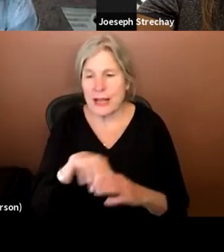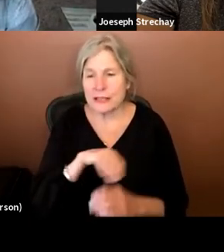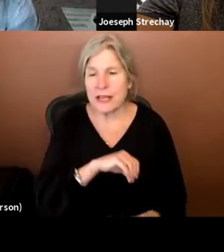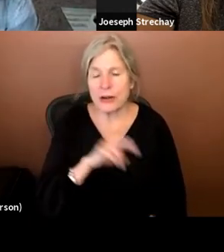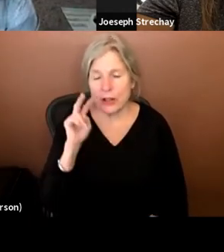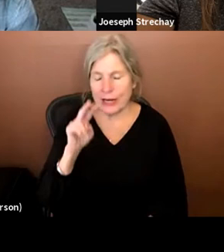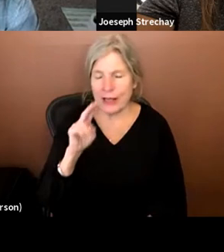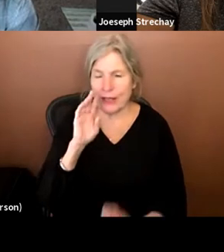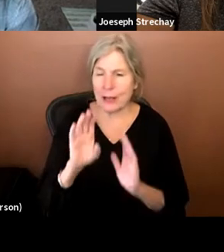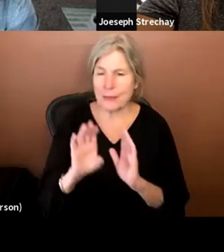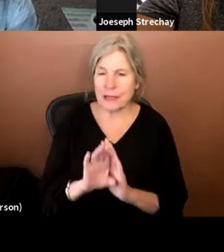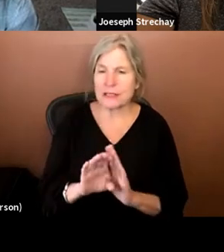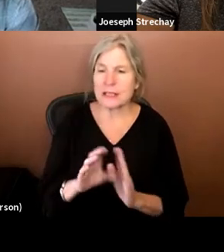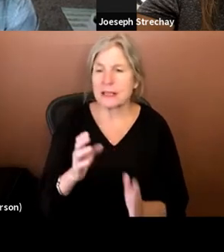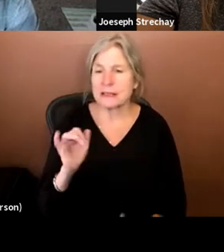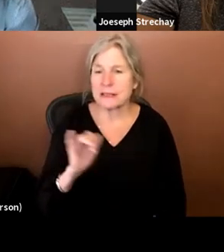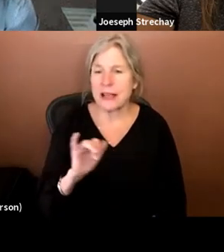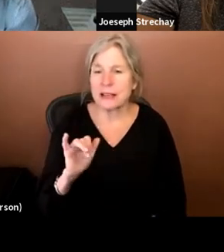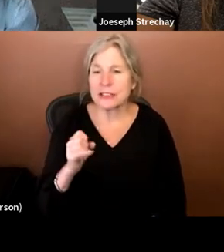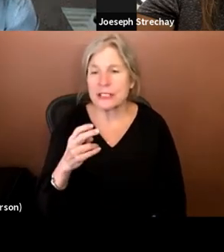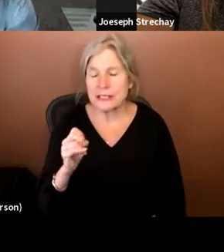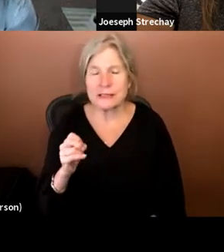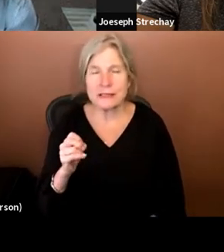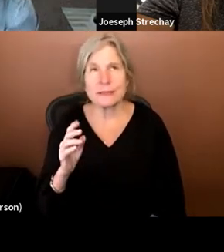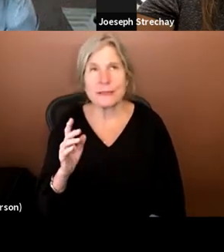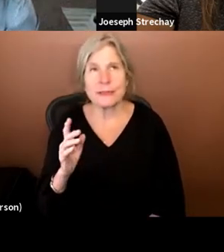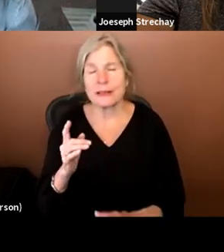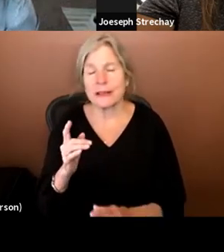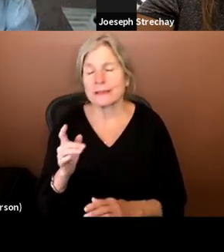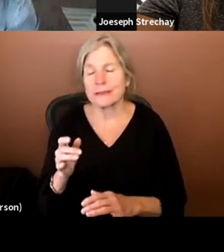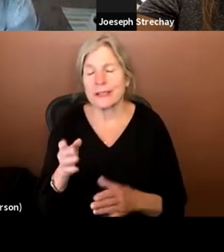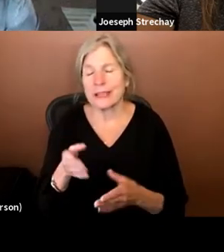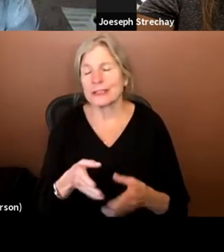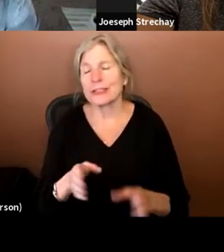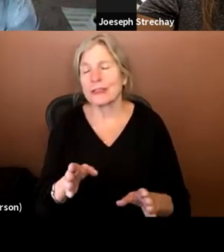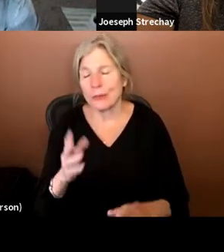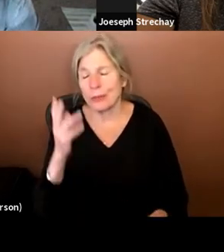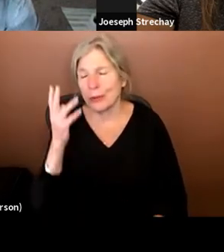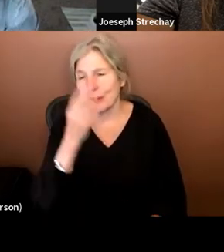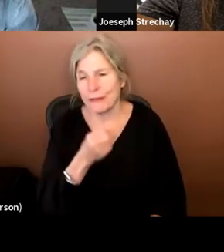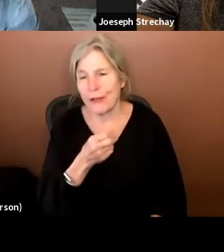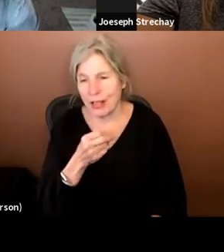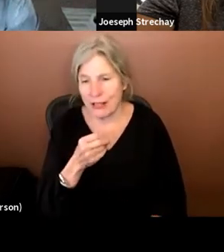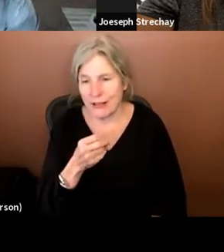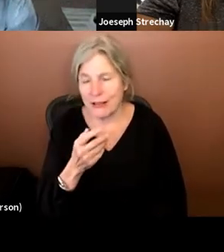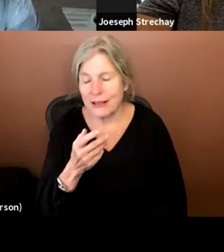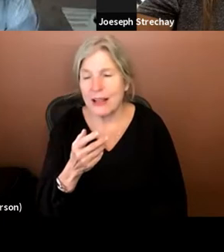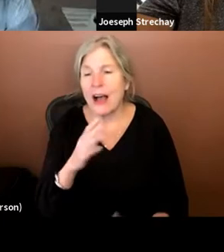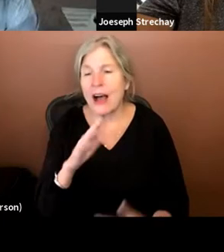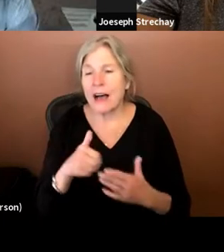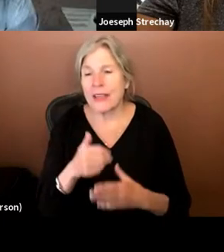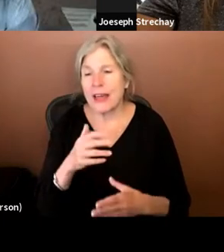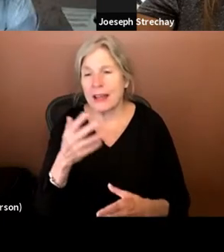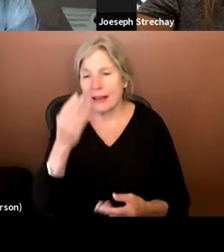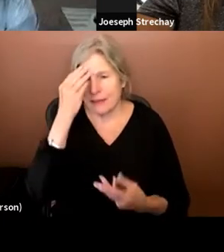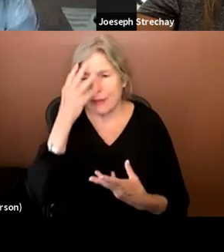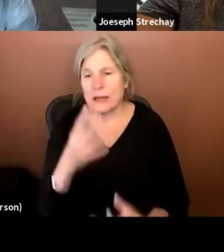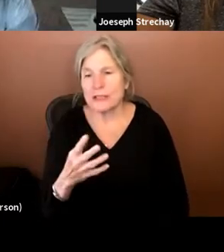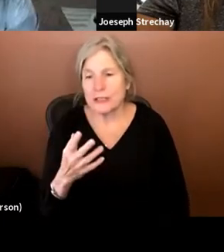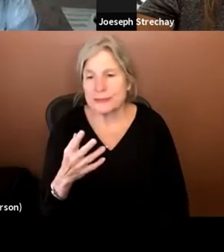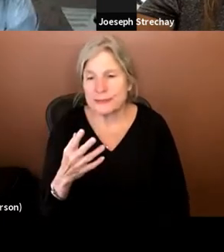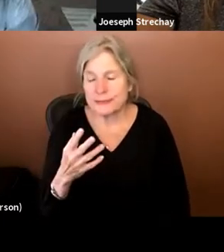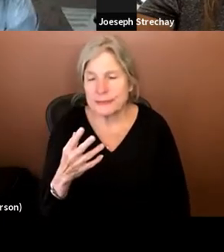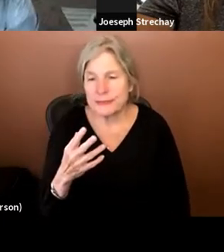images is like conventionally beautiful. Um, so all of that information wraps up in, uh,